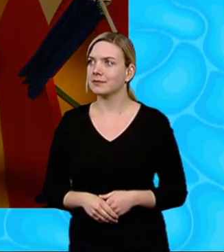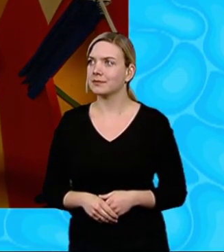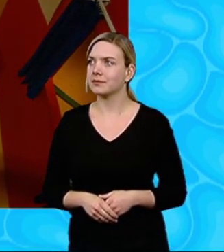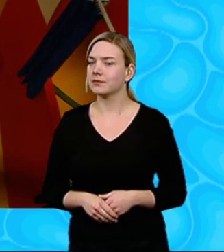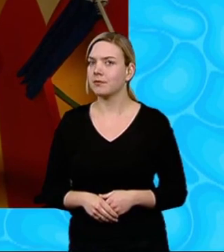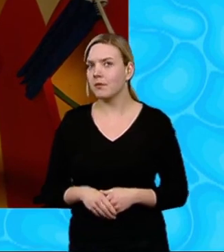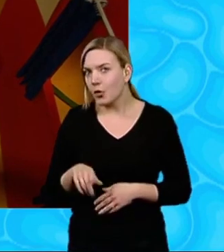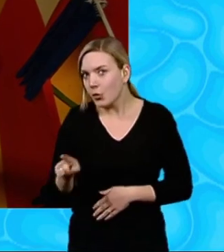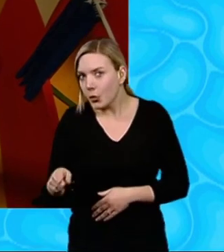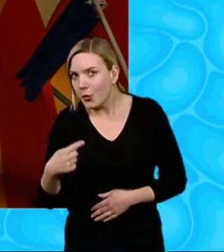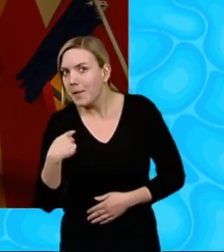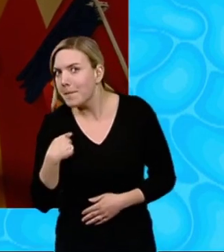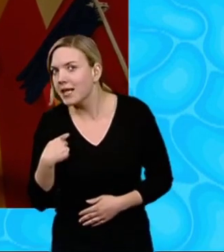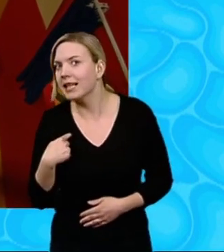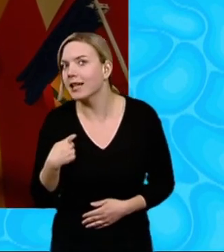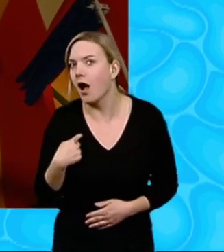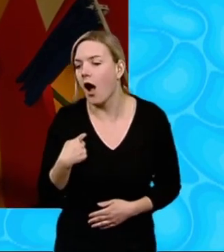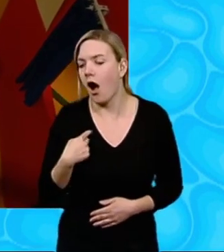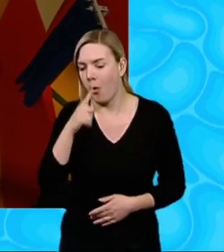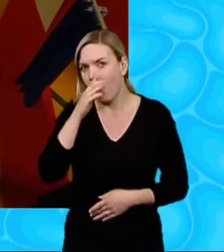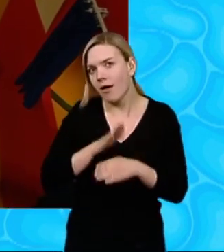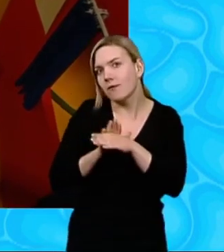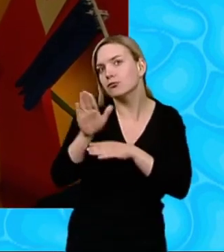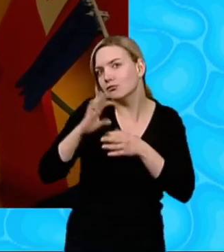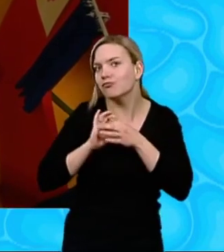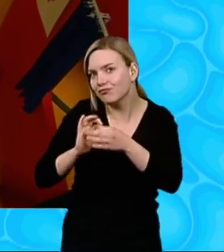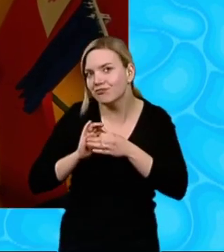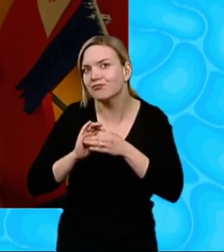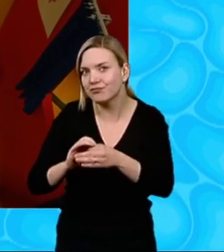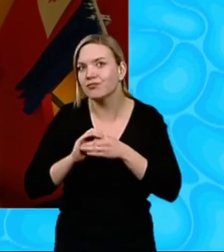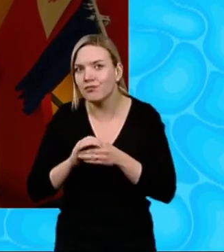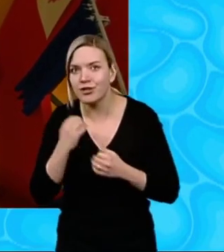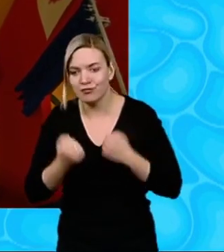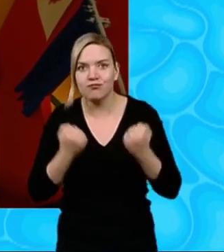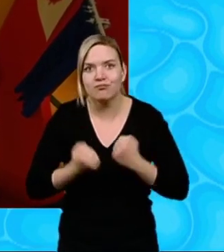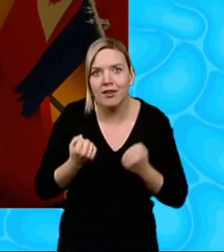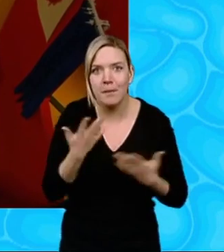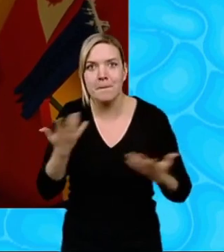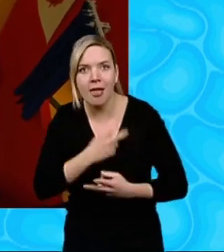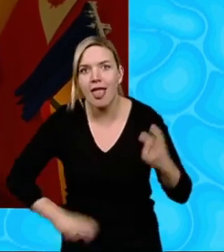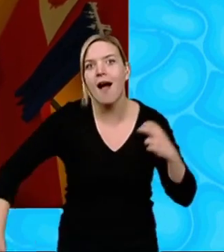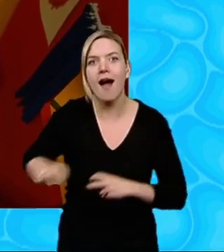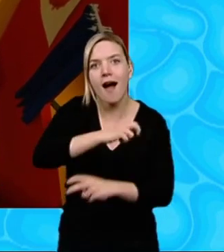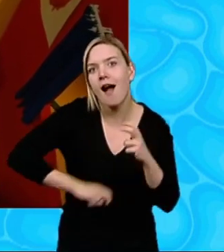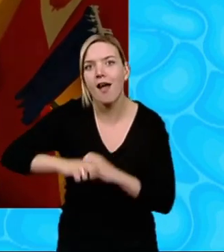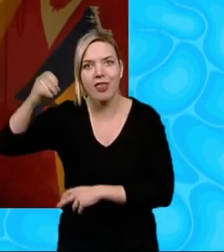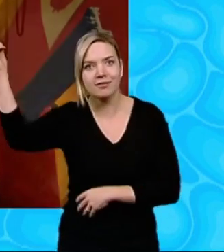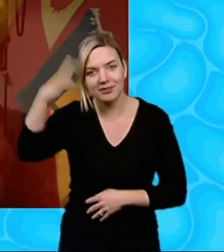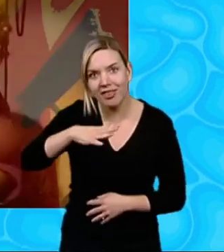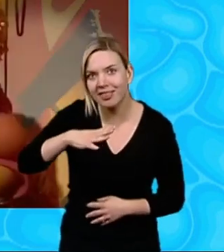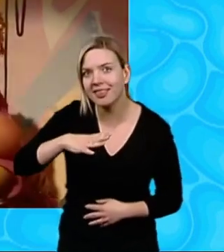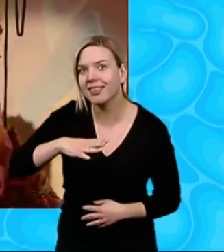just you and me That's how it's gonna be Running and playing in the sun